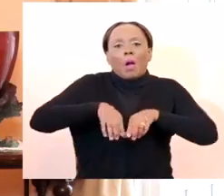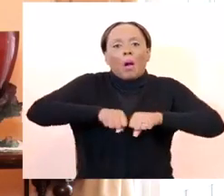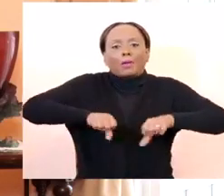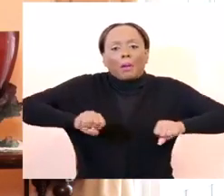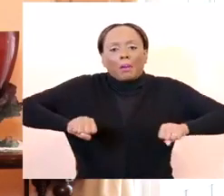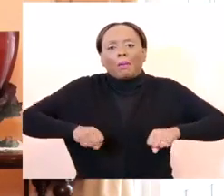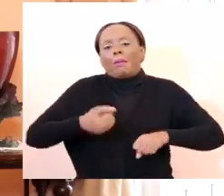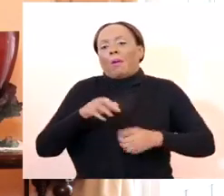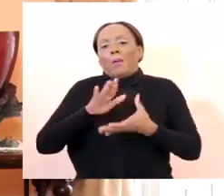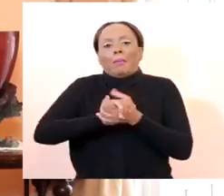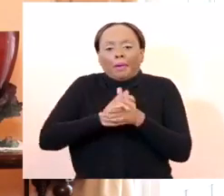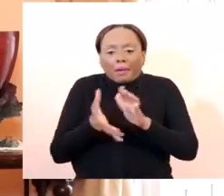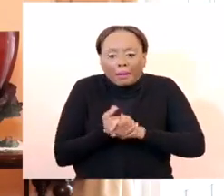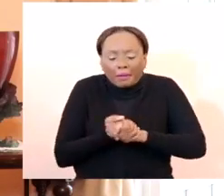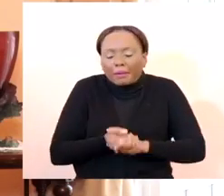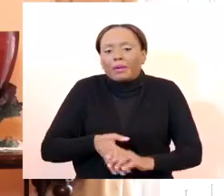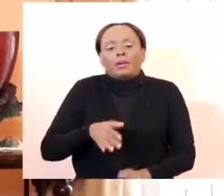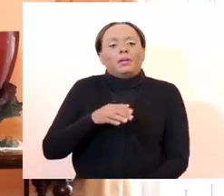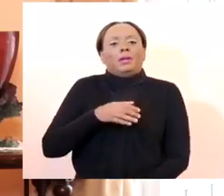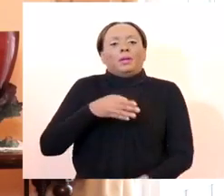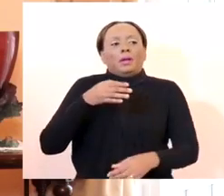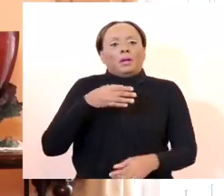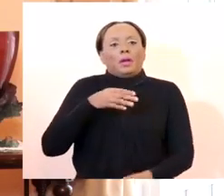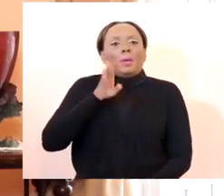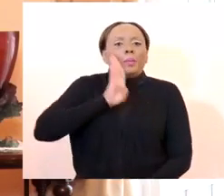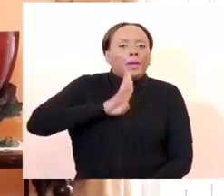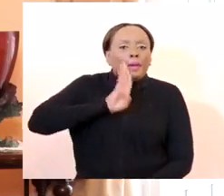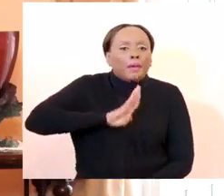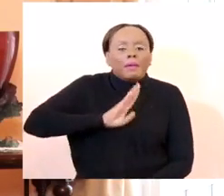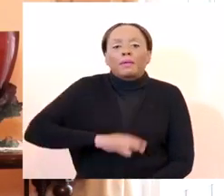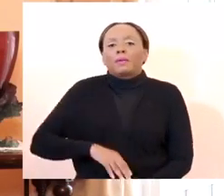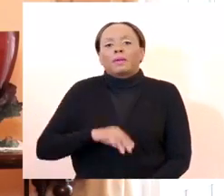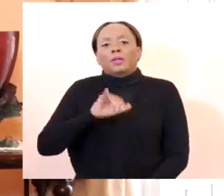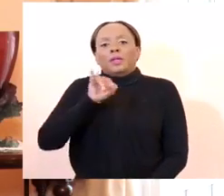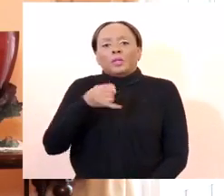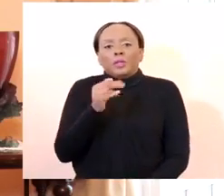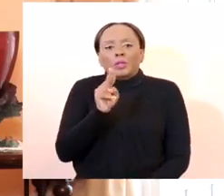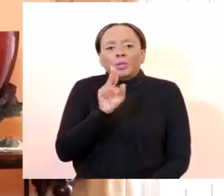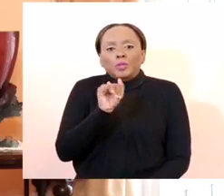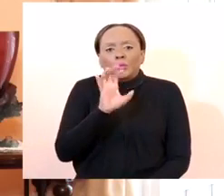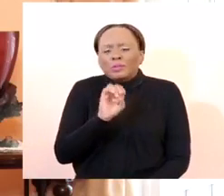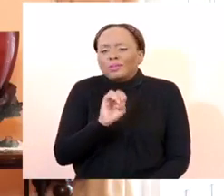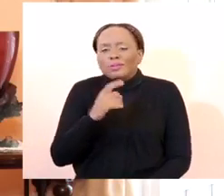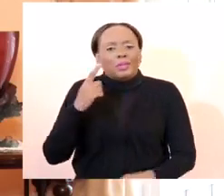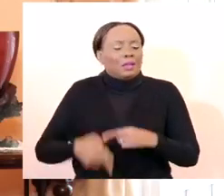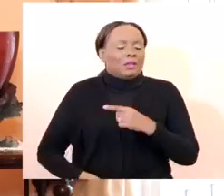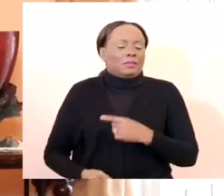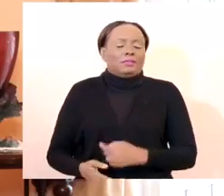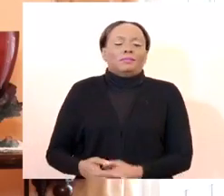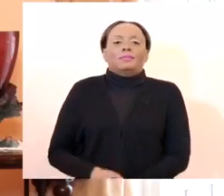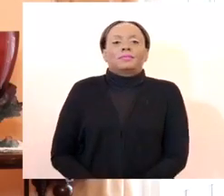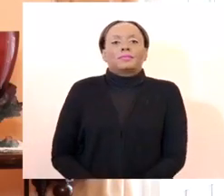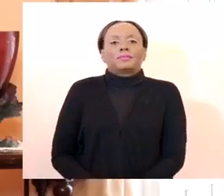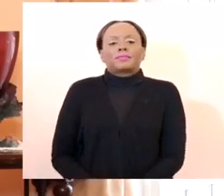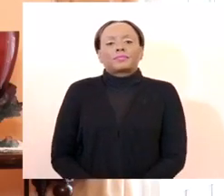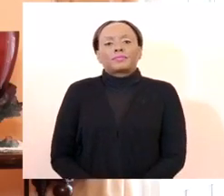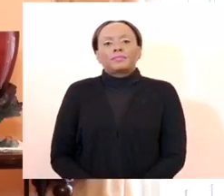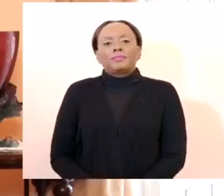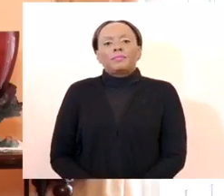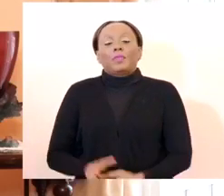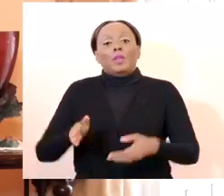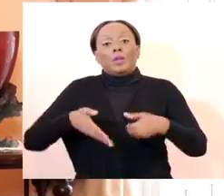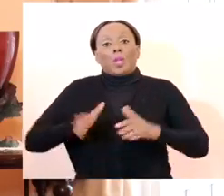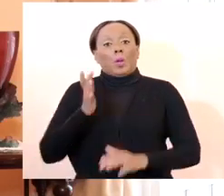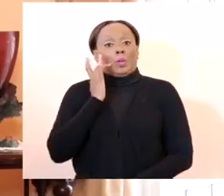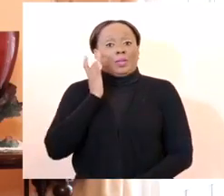juices, beer, and things of that sort, bread, and so on. Once again, we'll be allowing hotels, villas, and